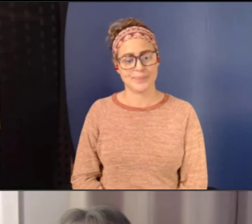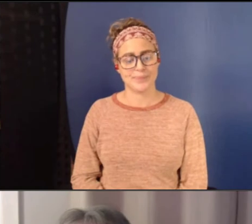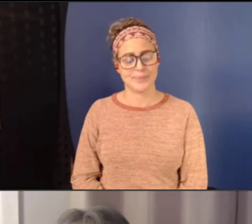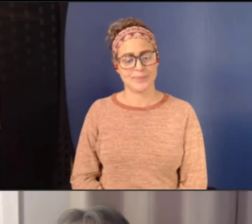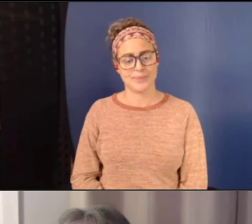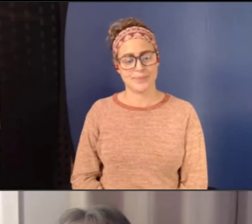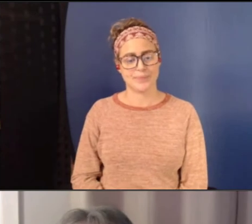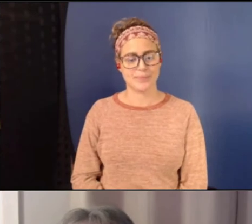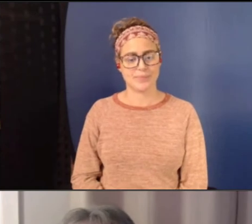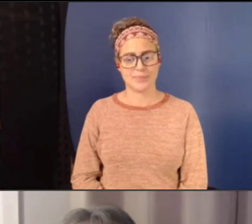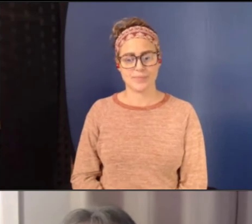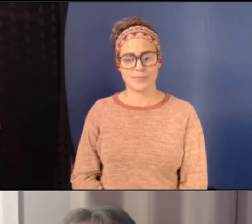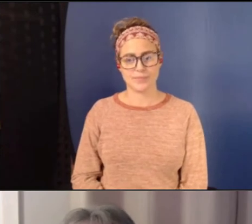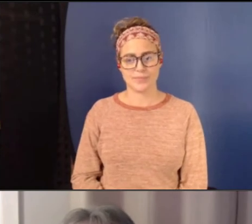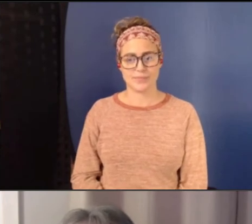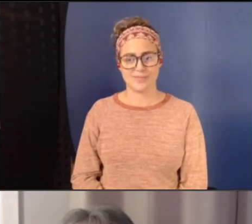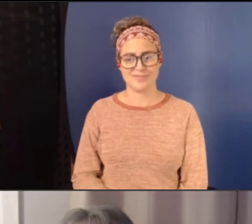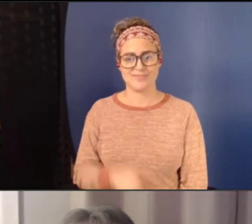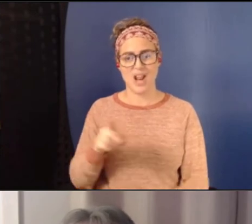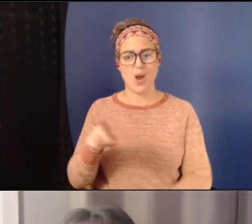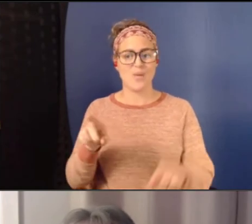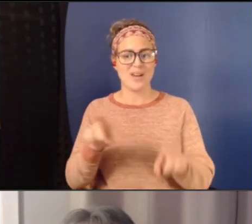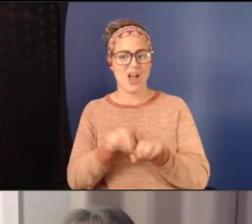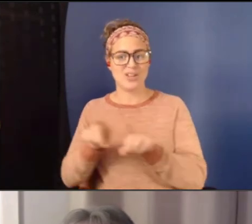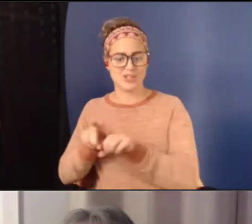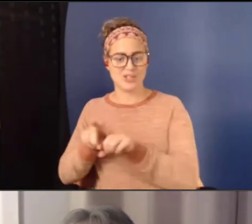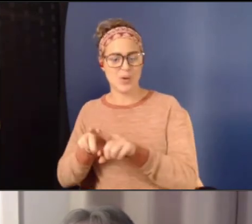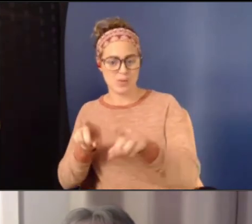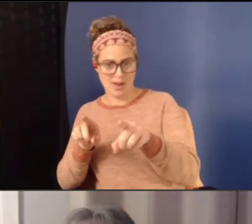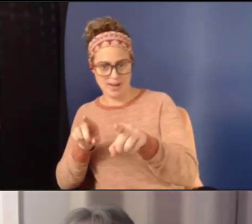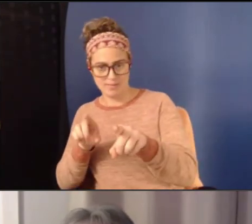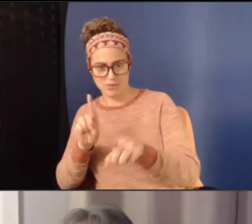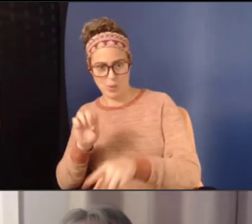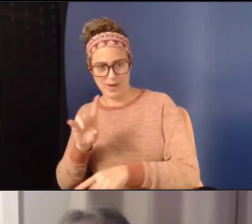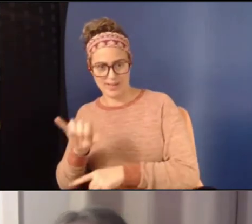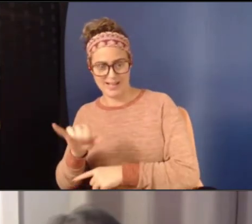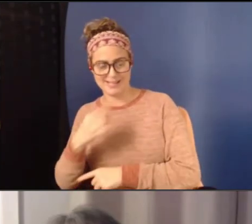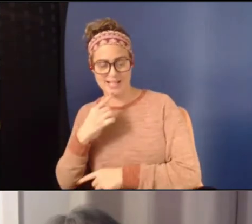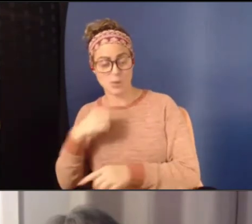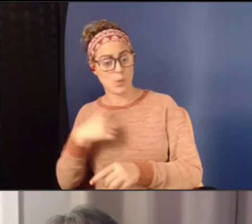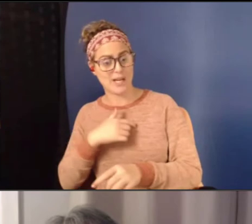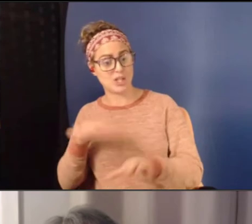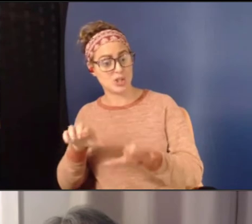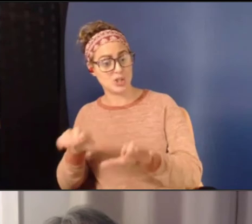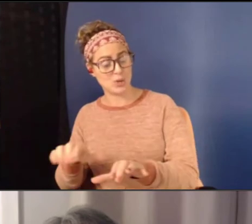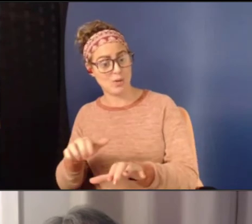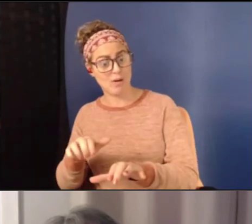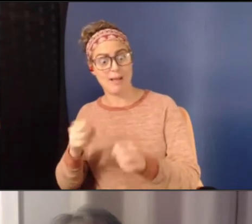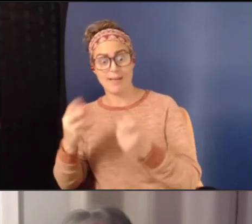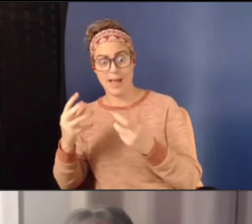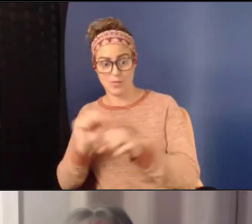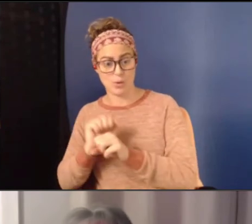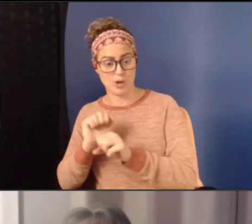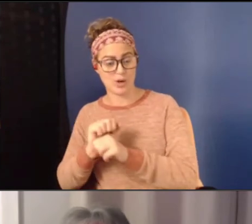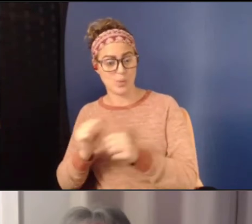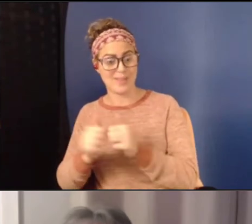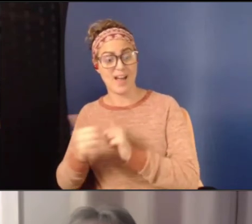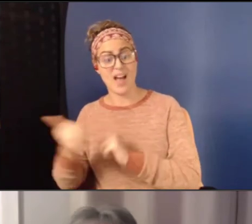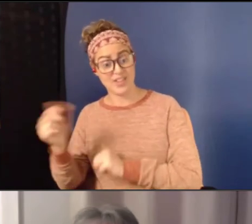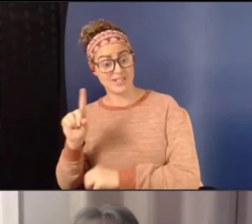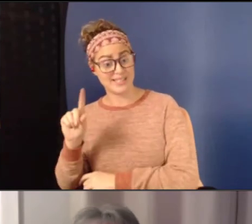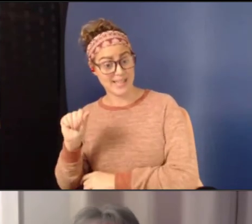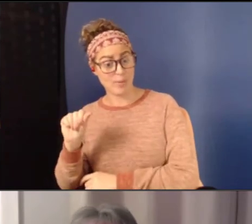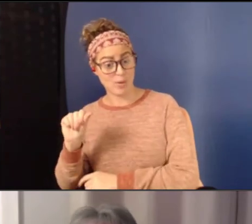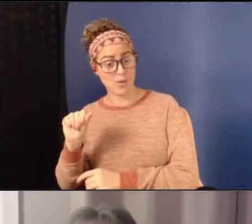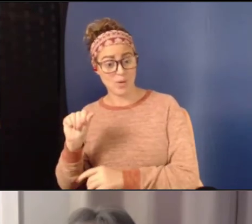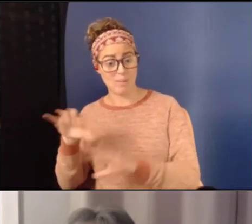Yeah. So we do, we also do quite a bit of work with other disabled populations as well. Um, and so, and